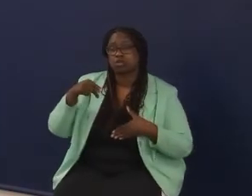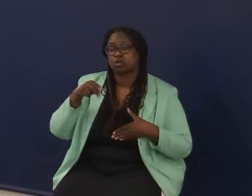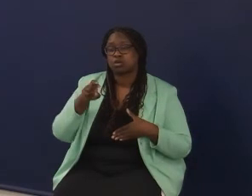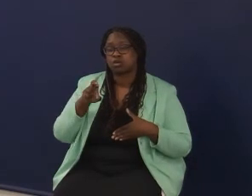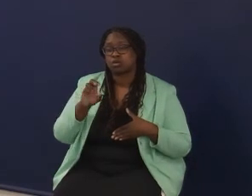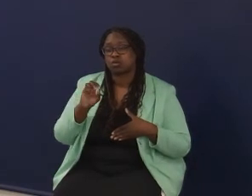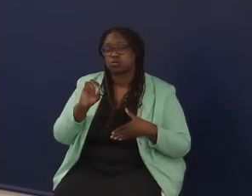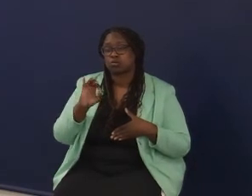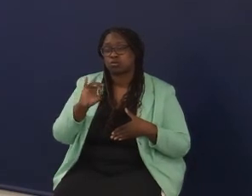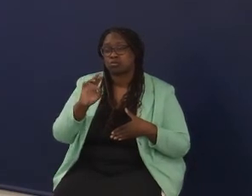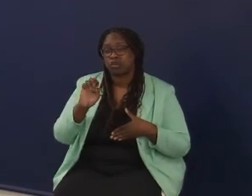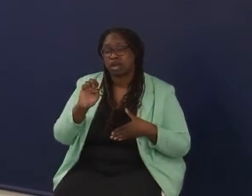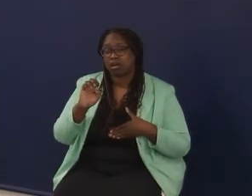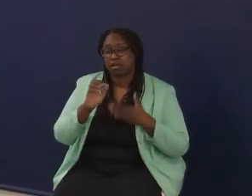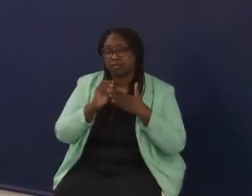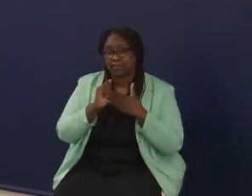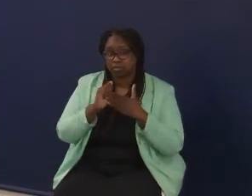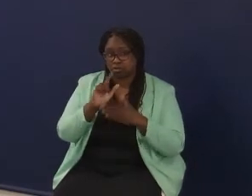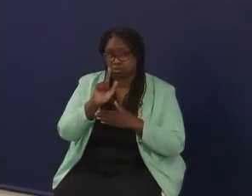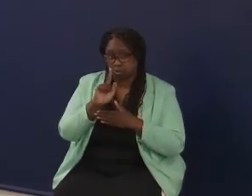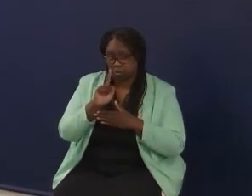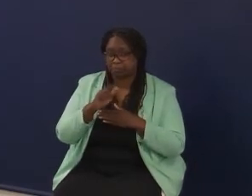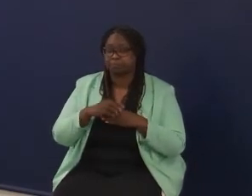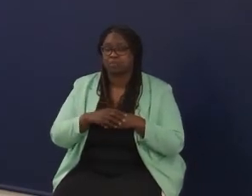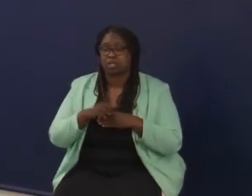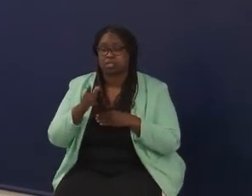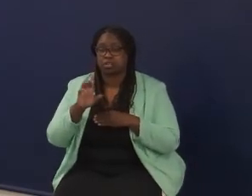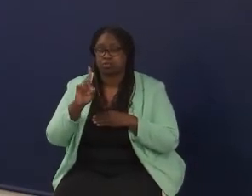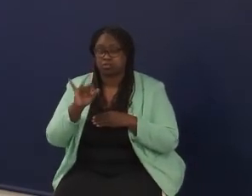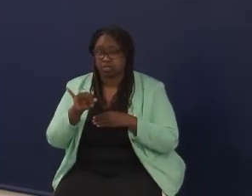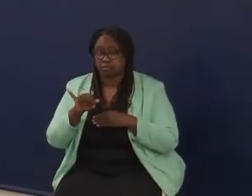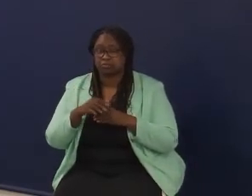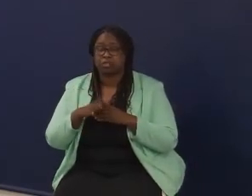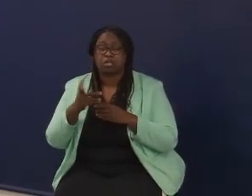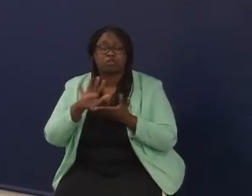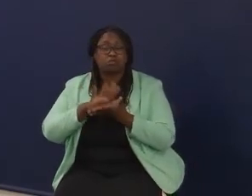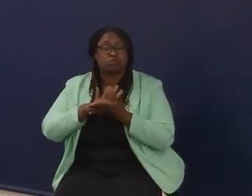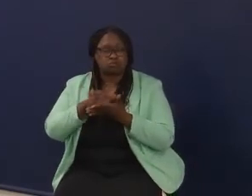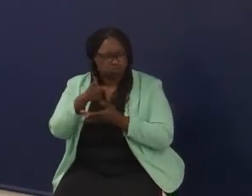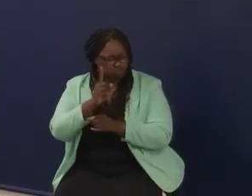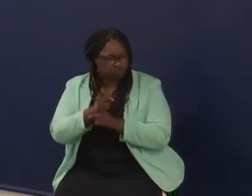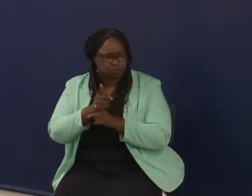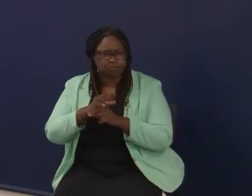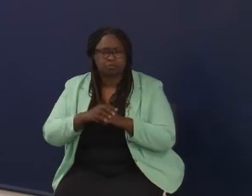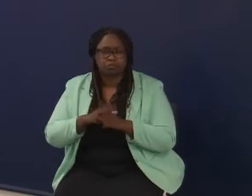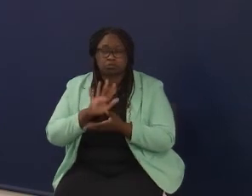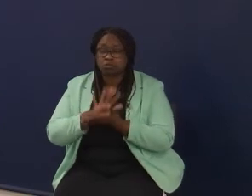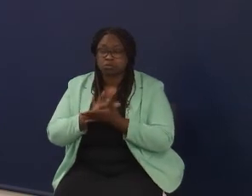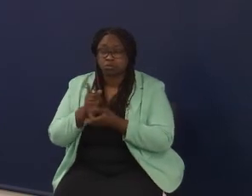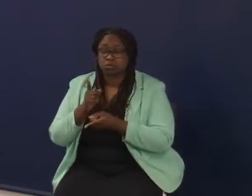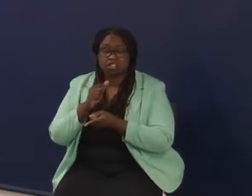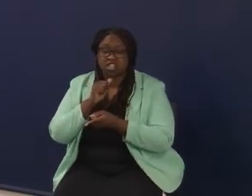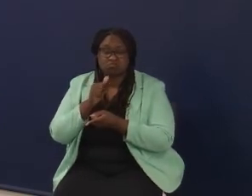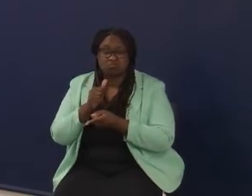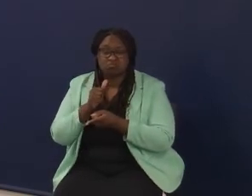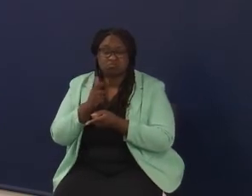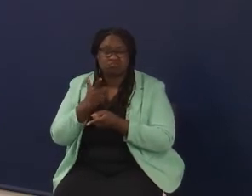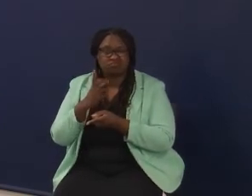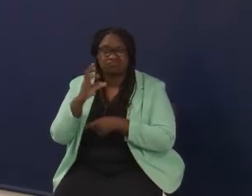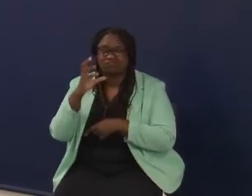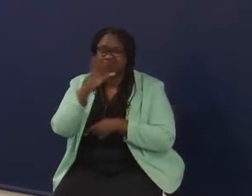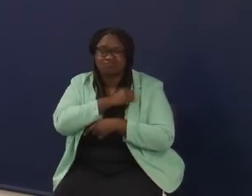as leader 21 or Patel by kids, they do do that to schools. You're correct. The schools that don't do that miss the bug.